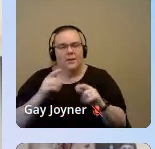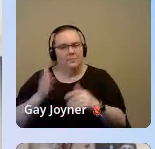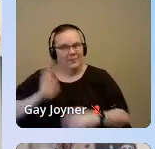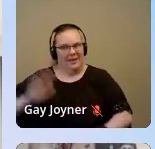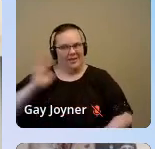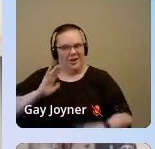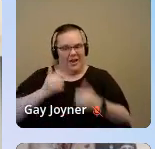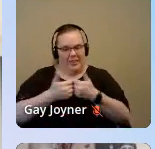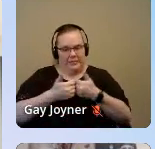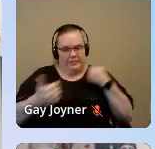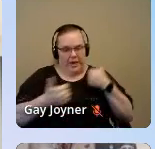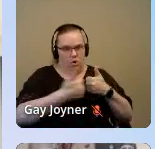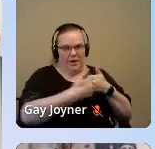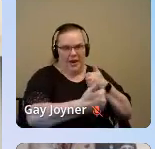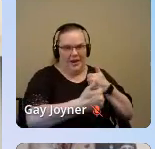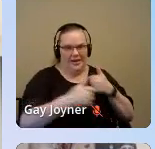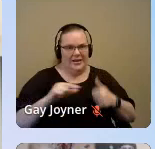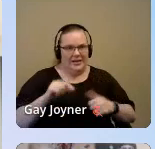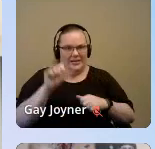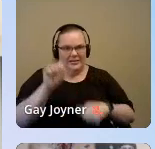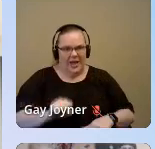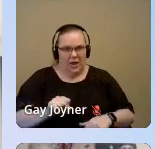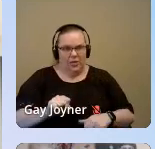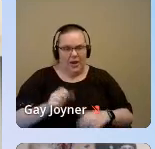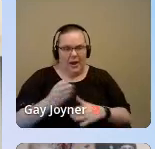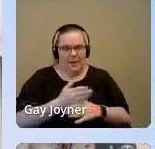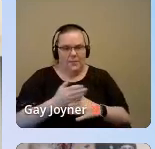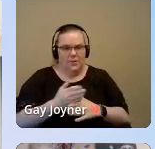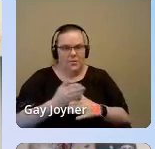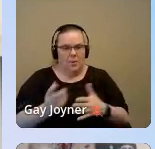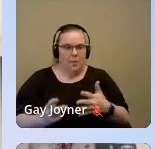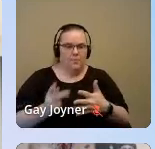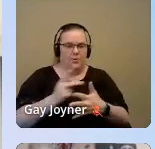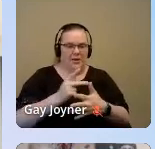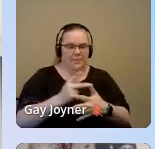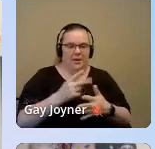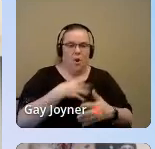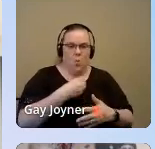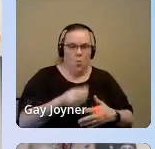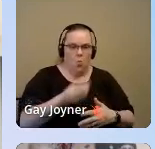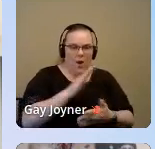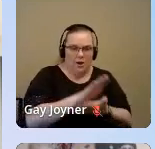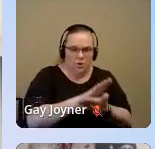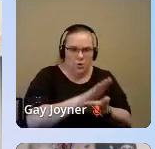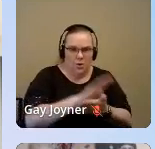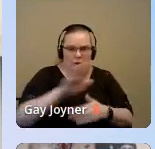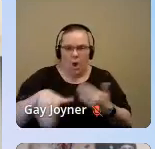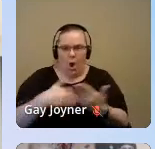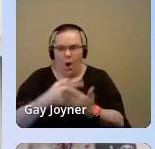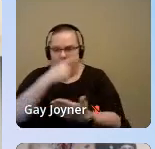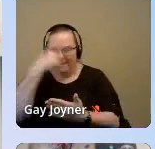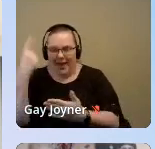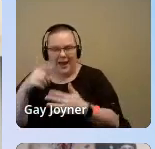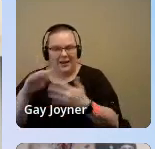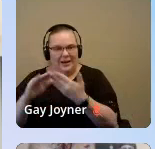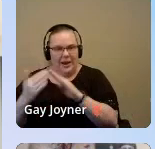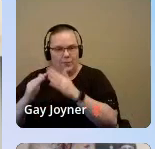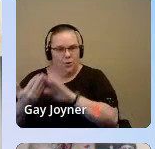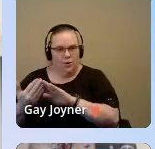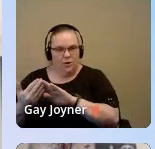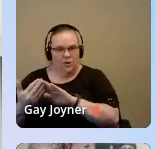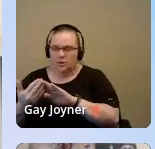segregated South and splitting my time between a predominantly white private school and my all-black neighborhood was anything but humorous.